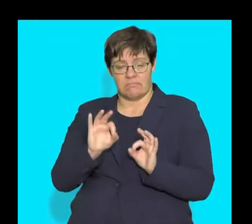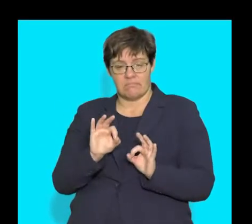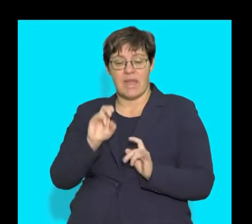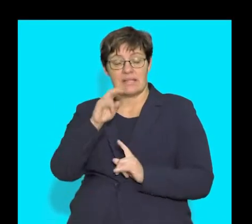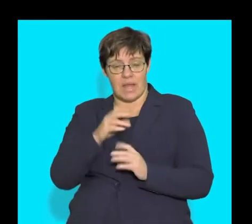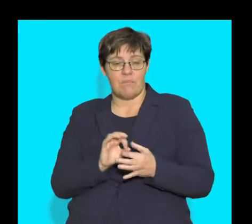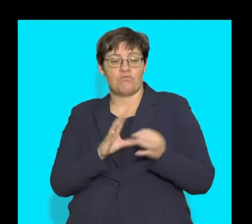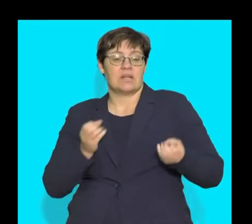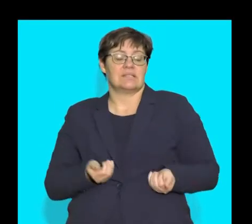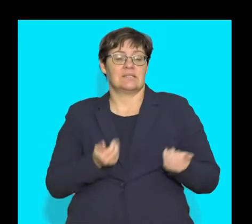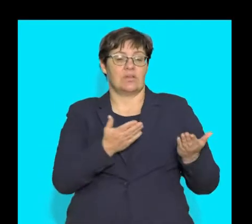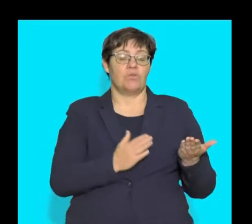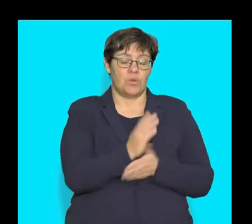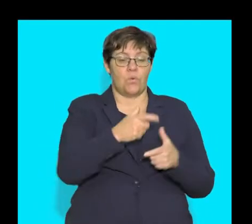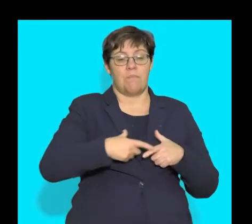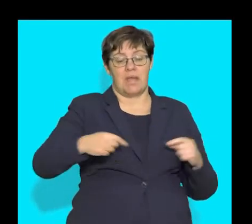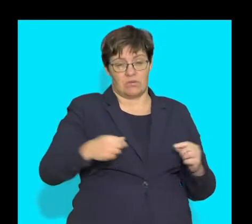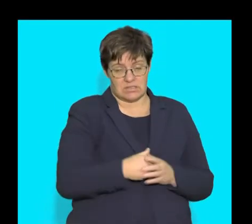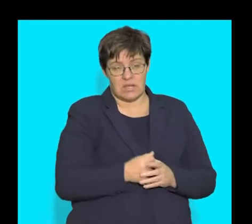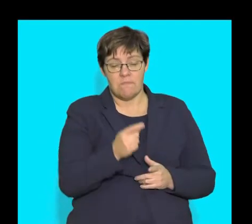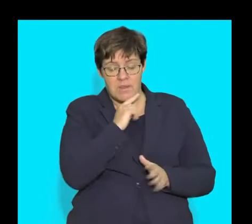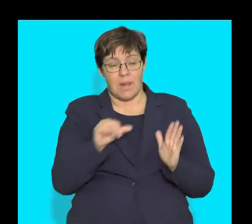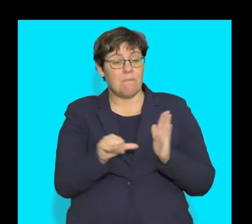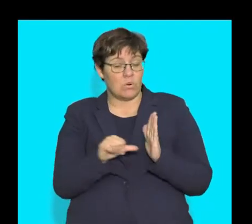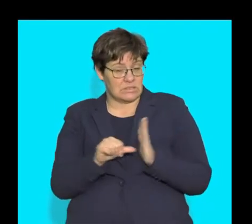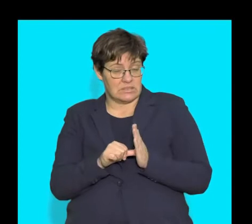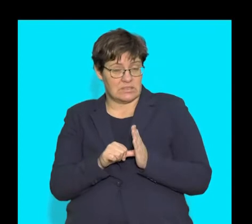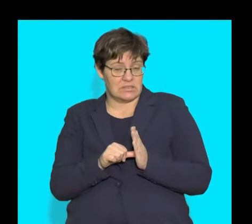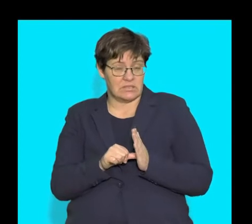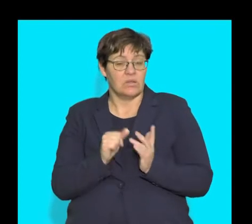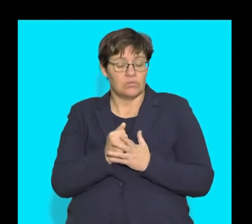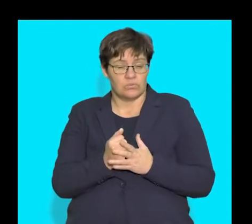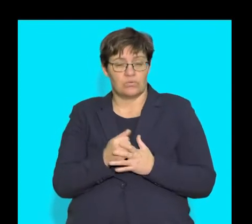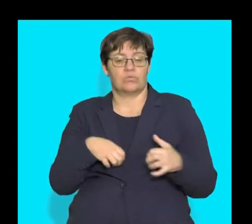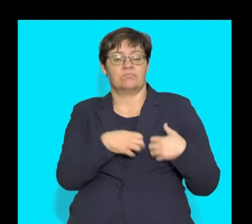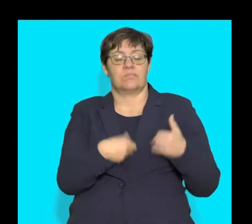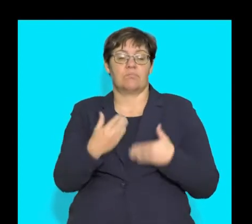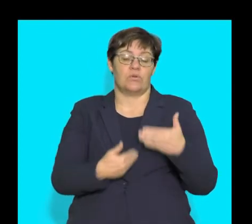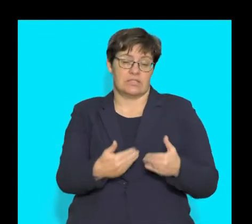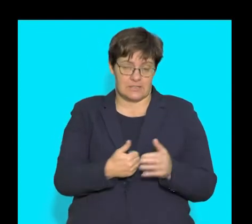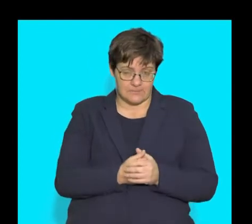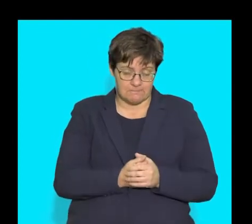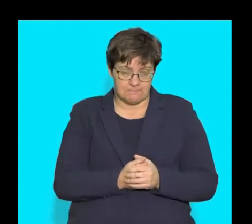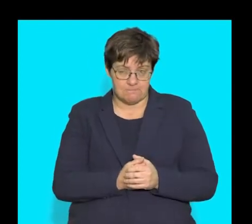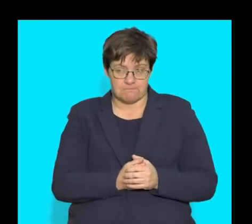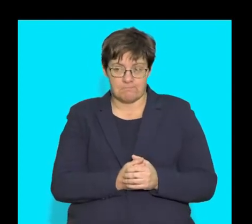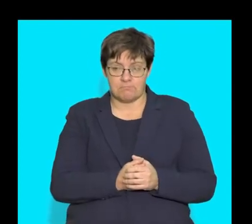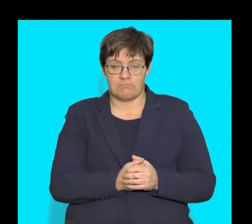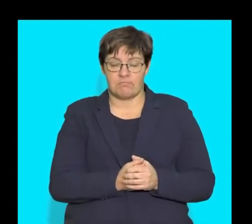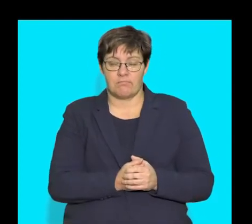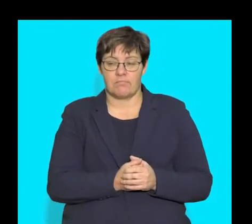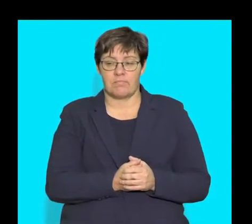a group of enzymes that are released by the pancreas that are important enzymes in completing the process of